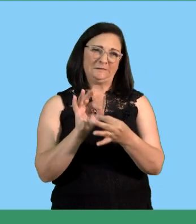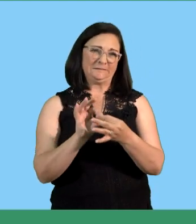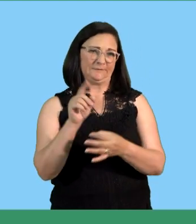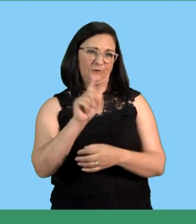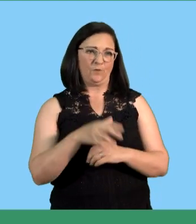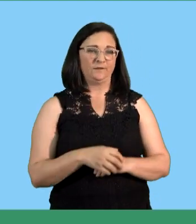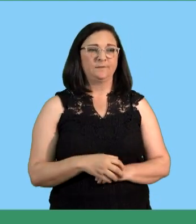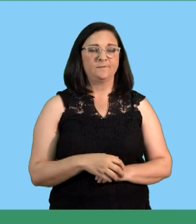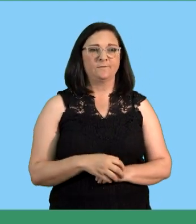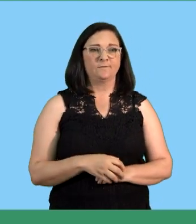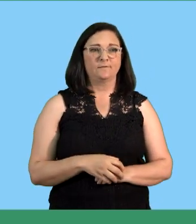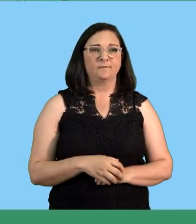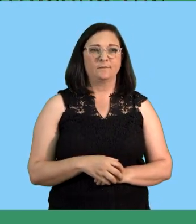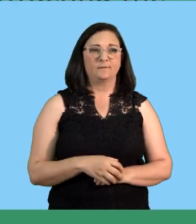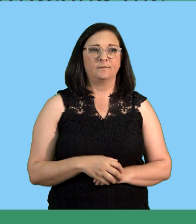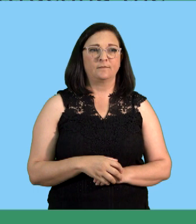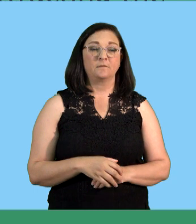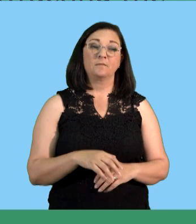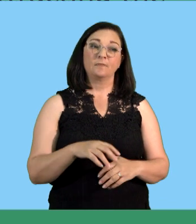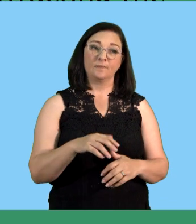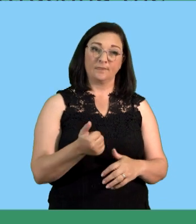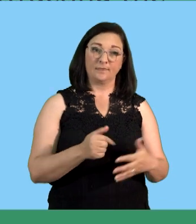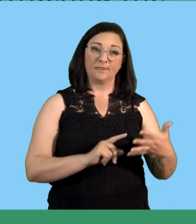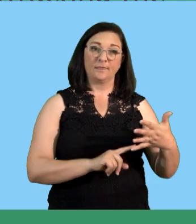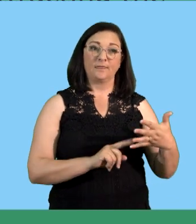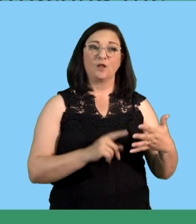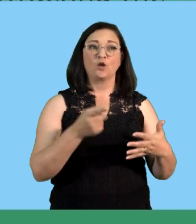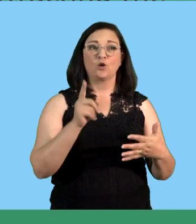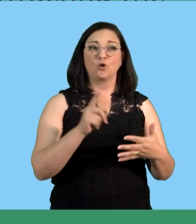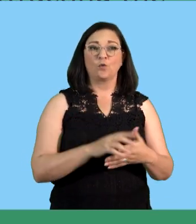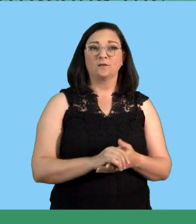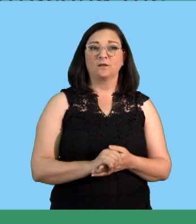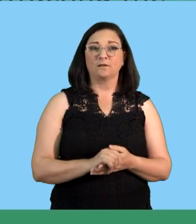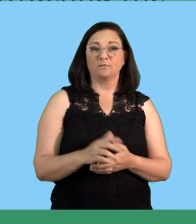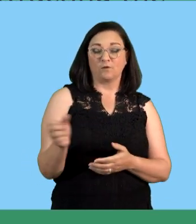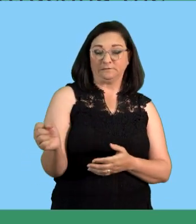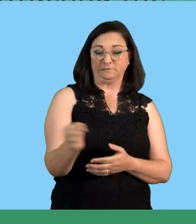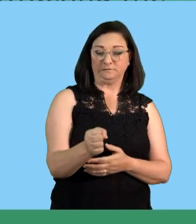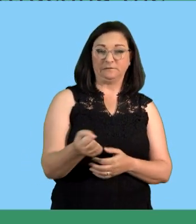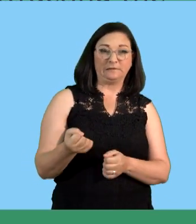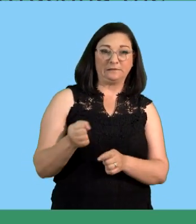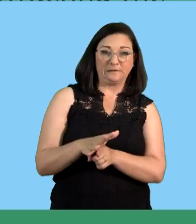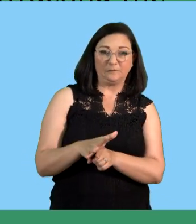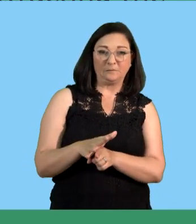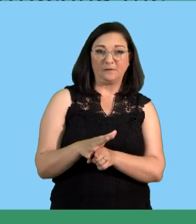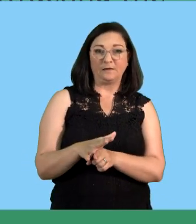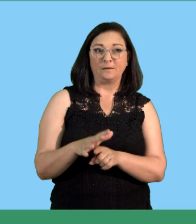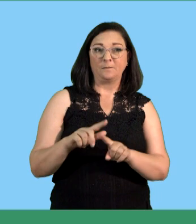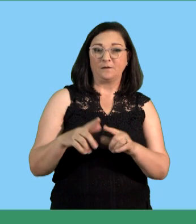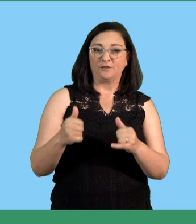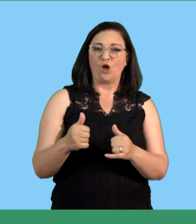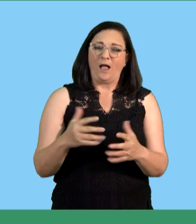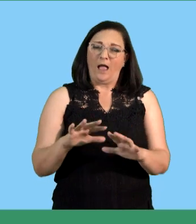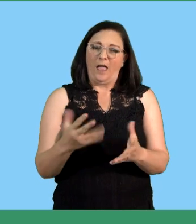you should be able to discuss the impact of the recruitment methods in attracting the best